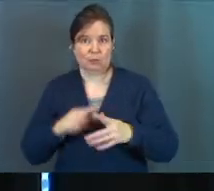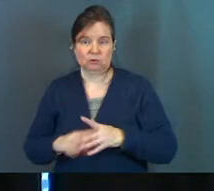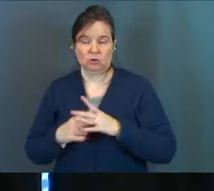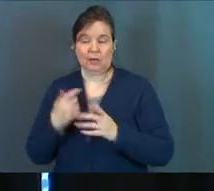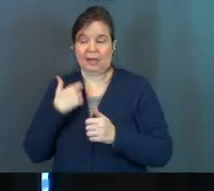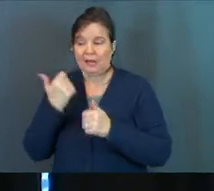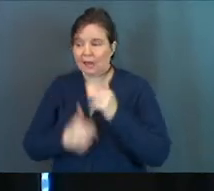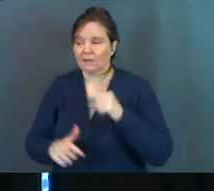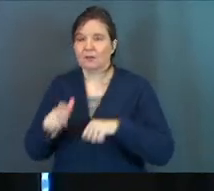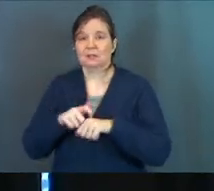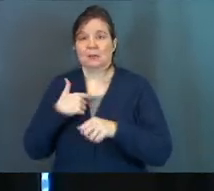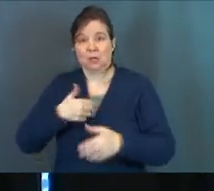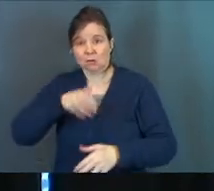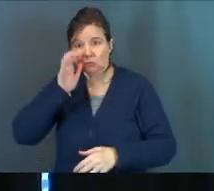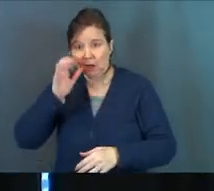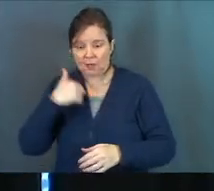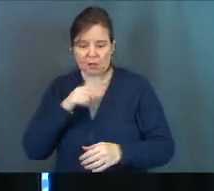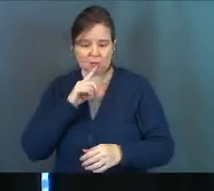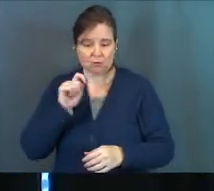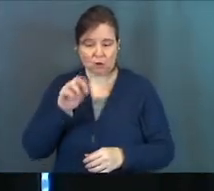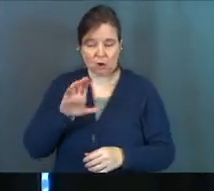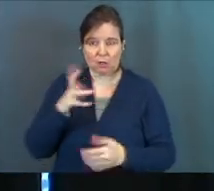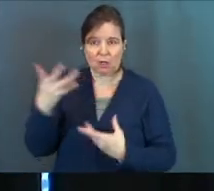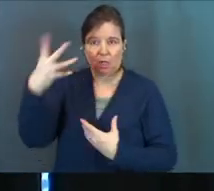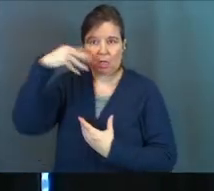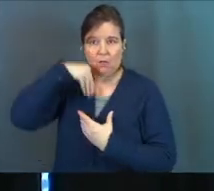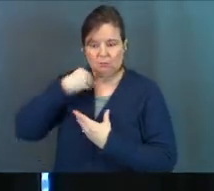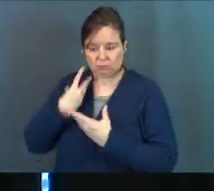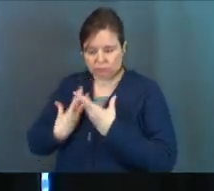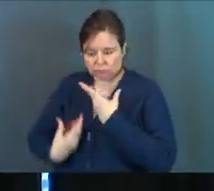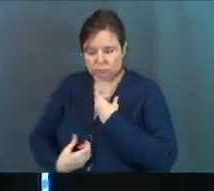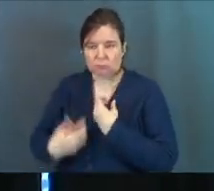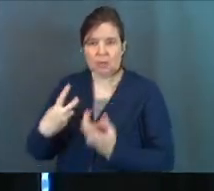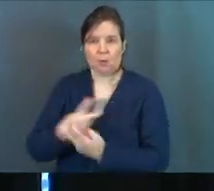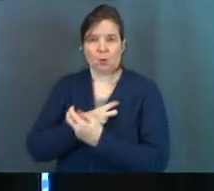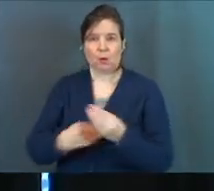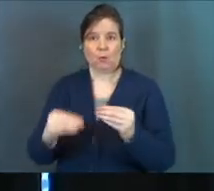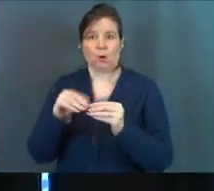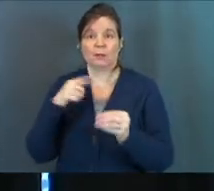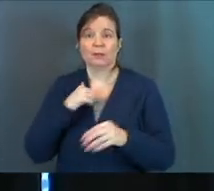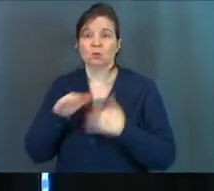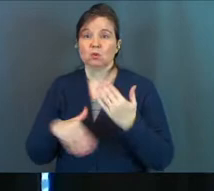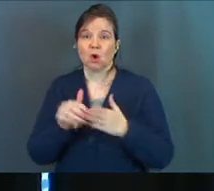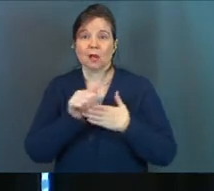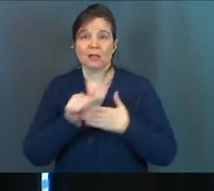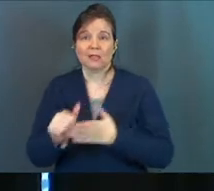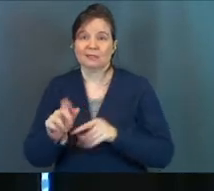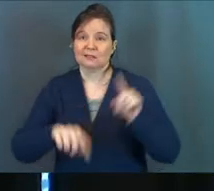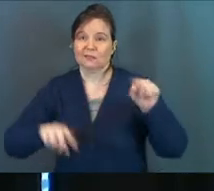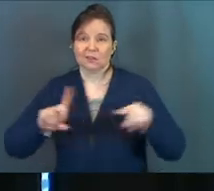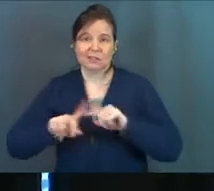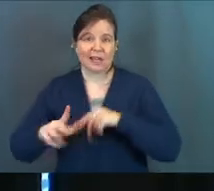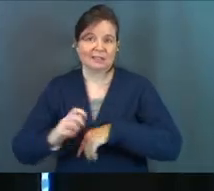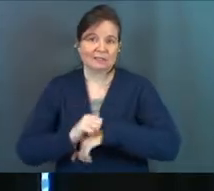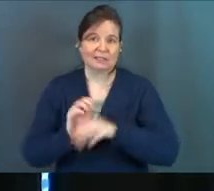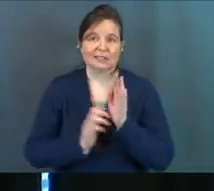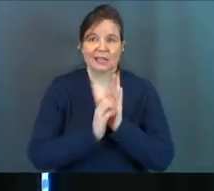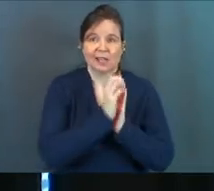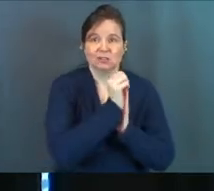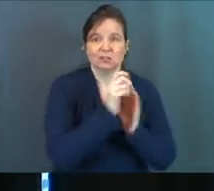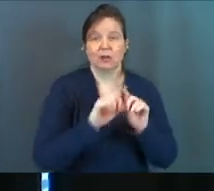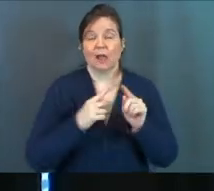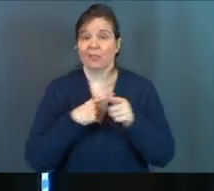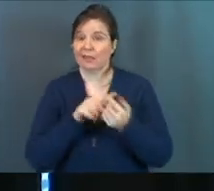And every single time they drank it, more arsenic came in and they were poisoned more. And this was all leading to various kinds of cancer and